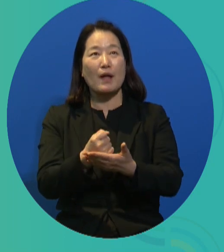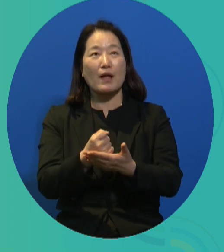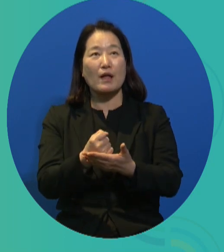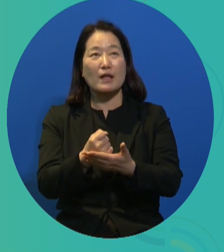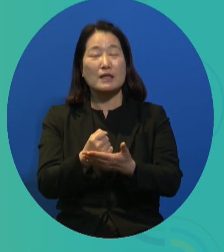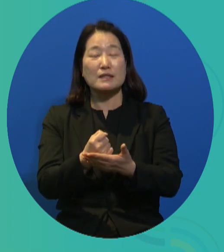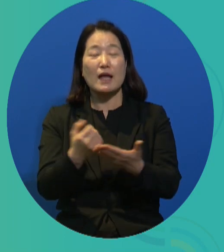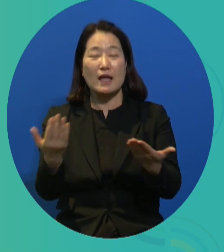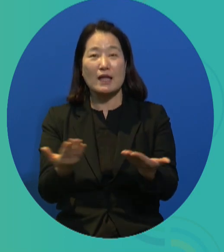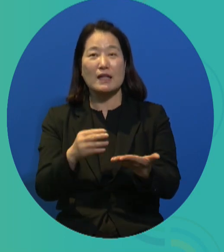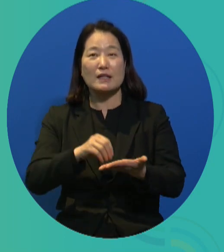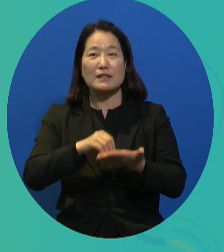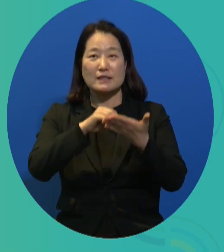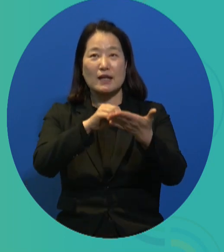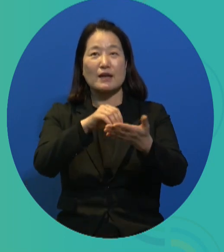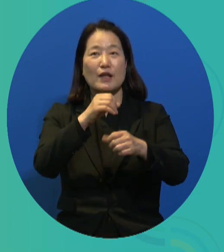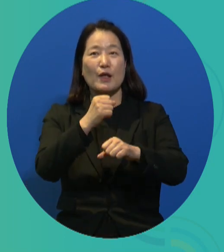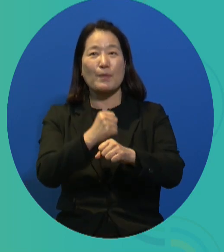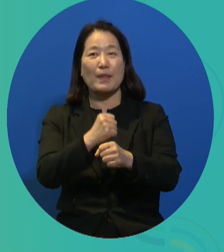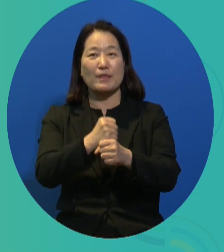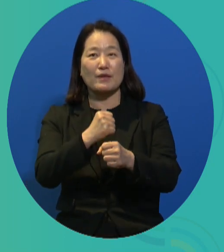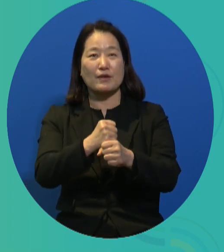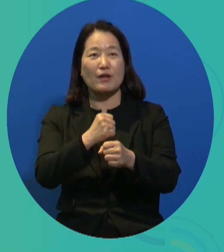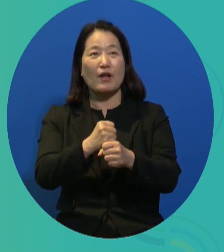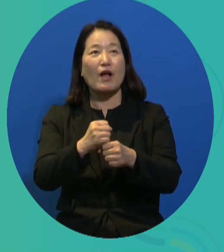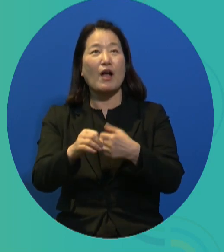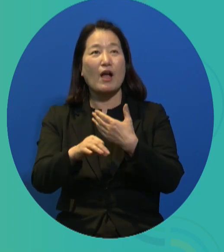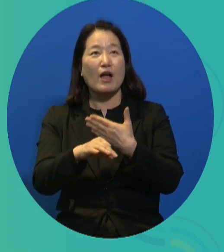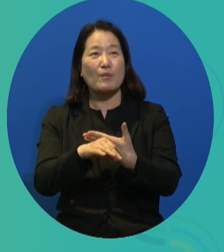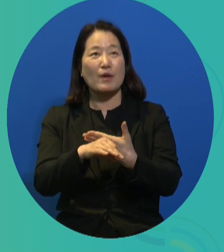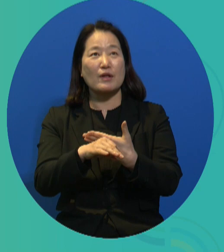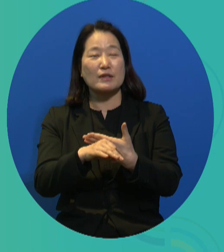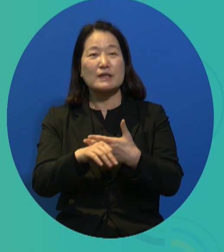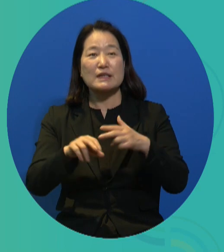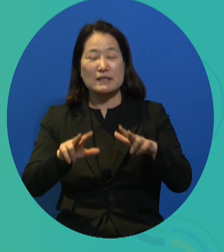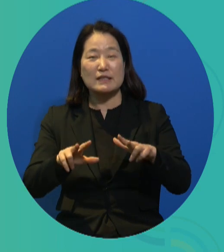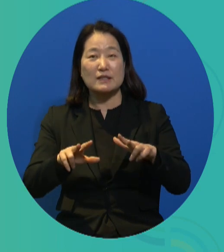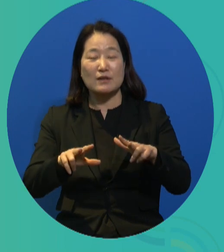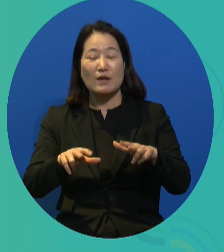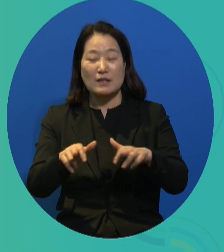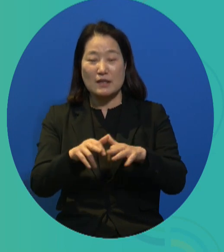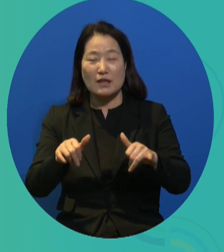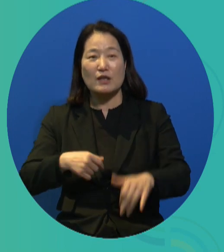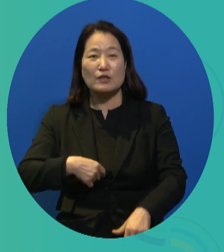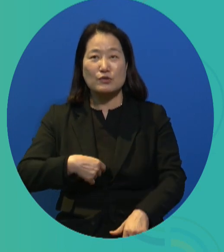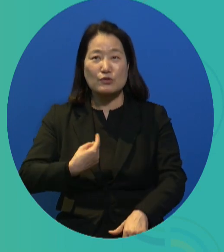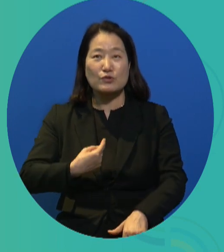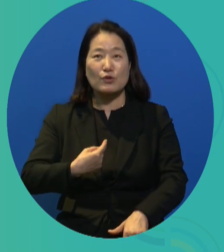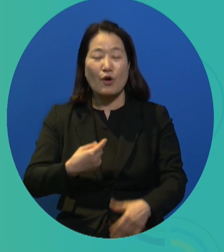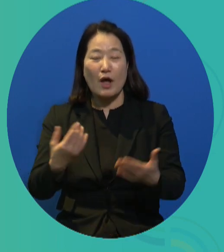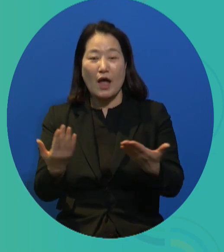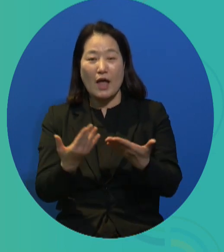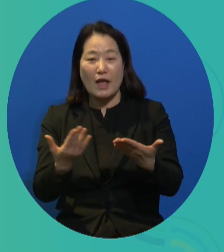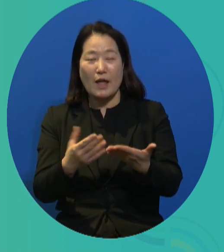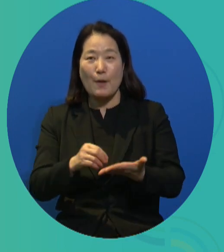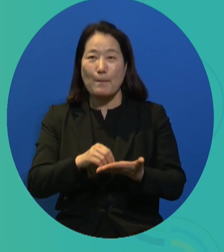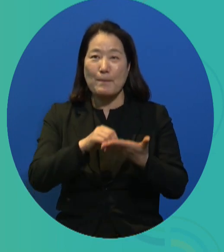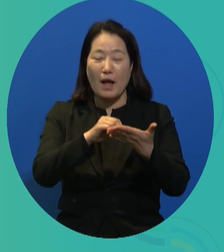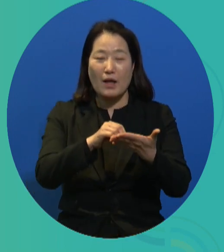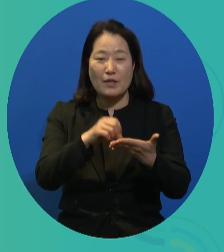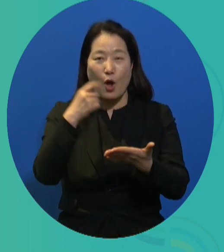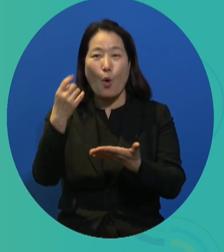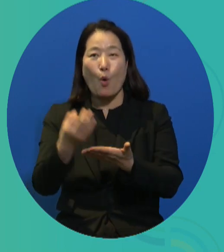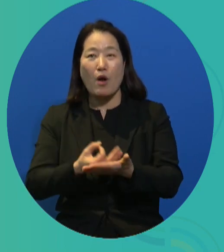When we talk about rights-based work, we often say that rights is an end product. But we also